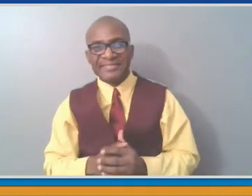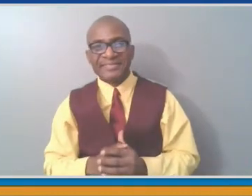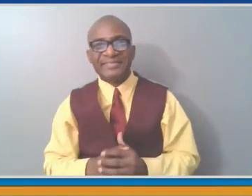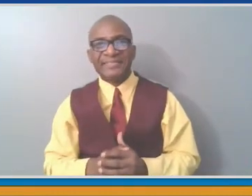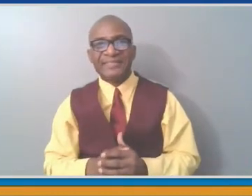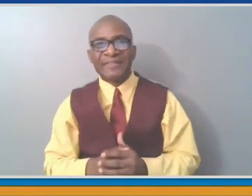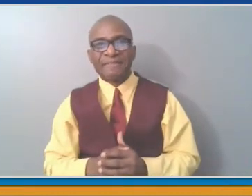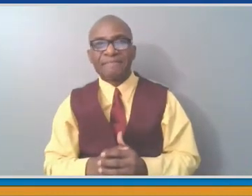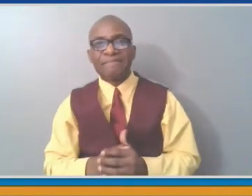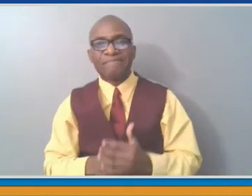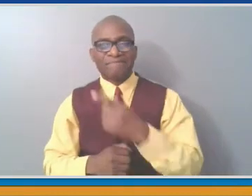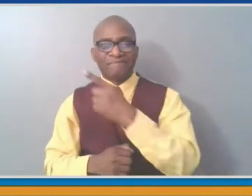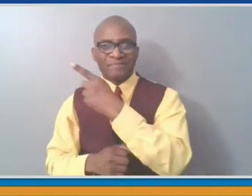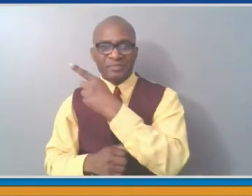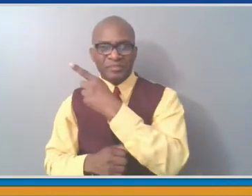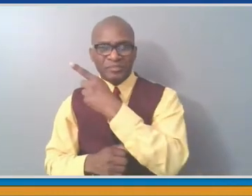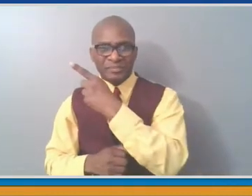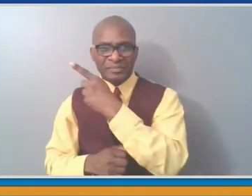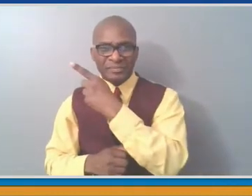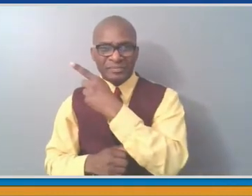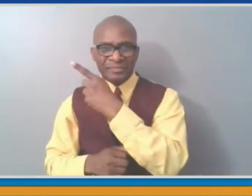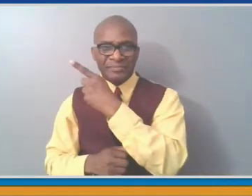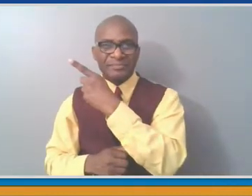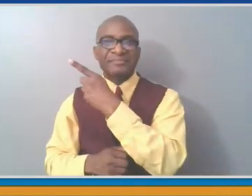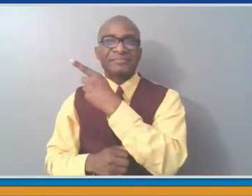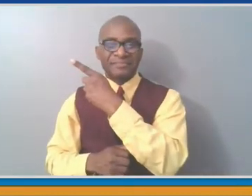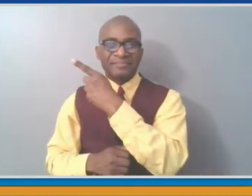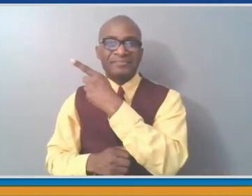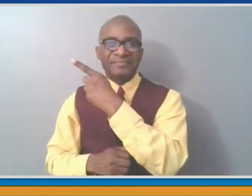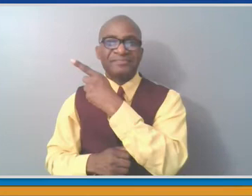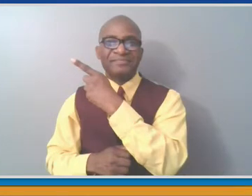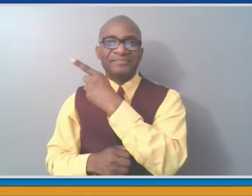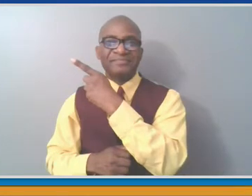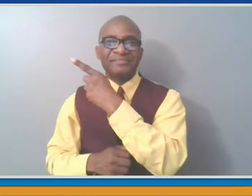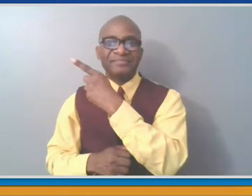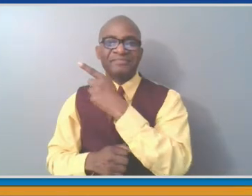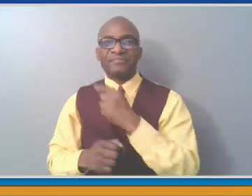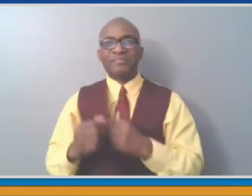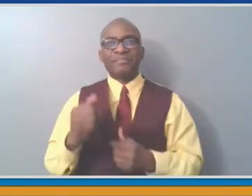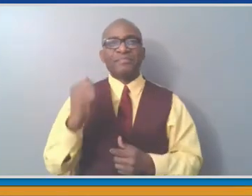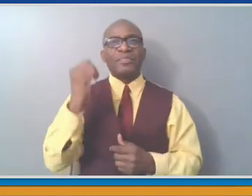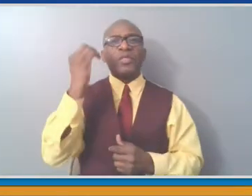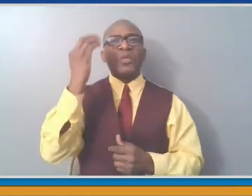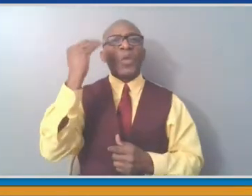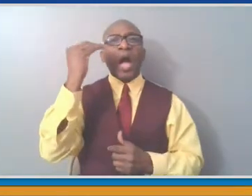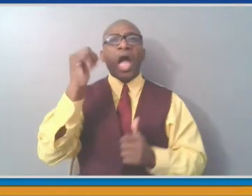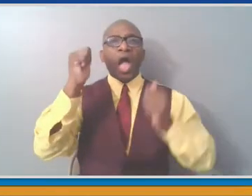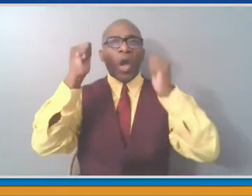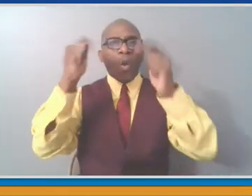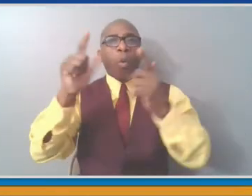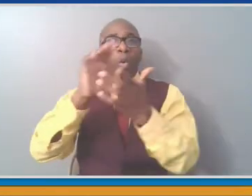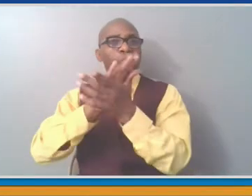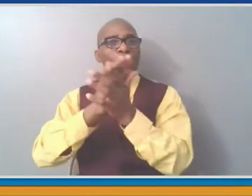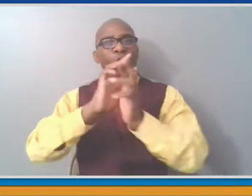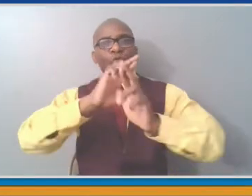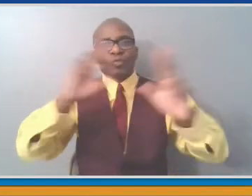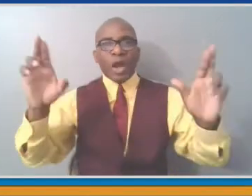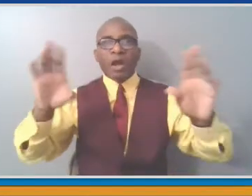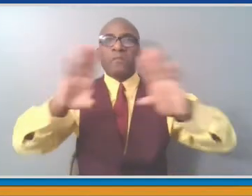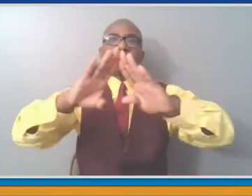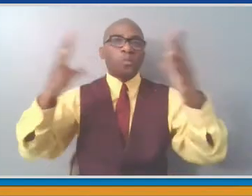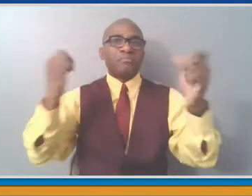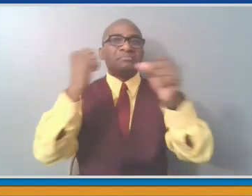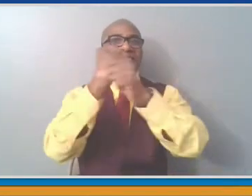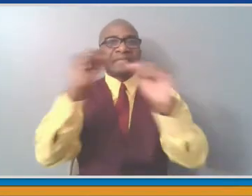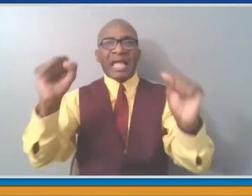for their learning. It is difficult to do that, and we have to be prepared to deal with any outbreaks that may come. But so far, the track record in